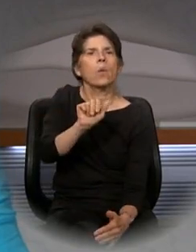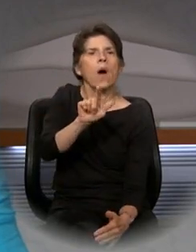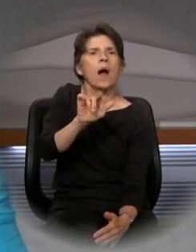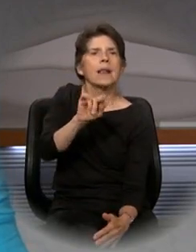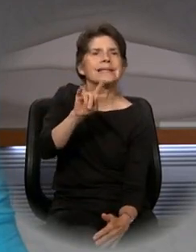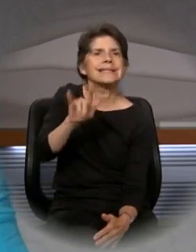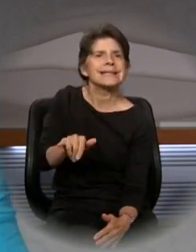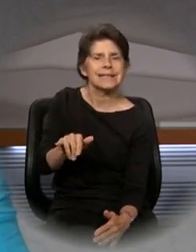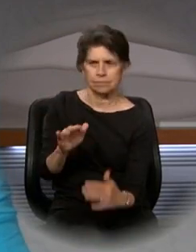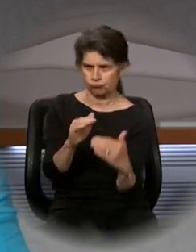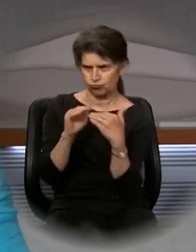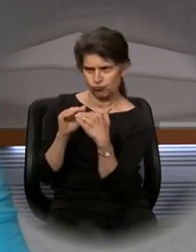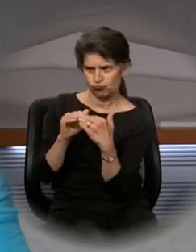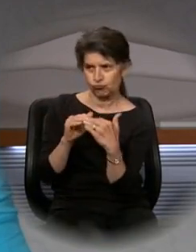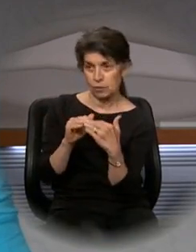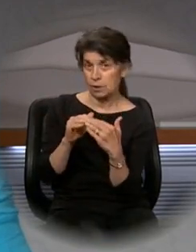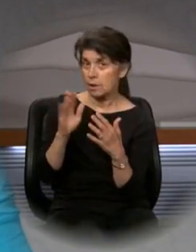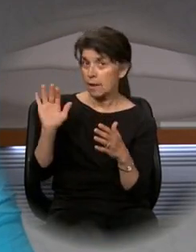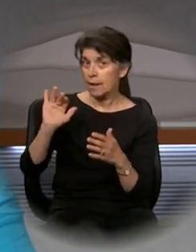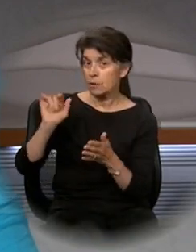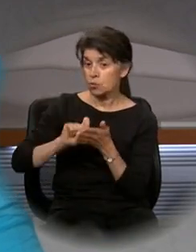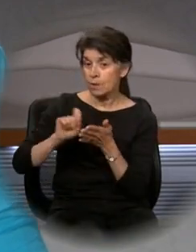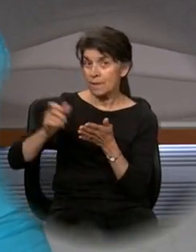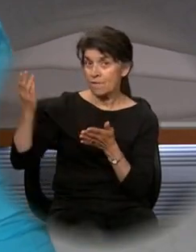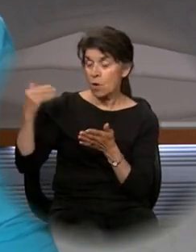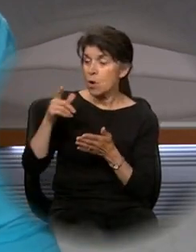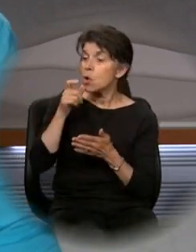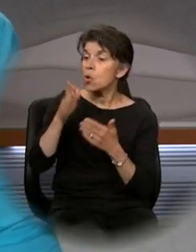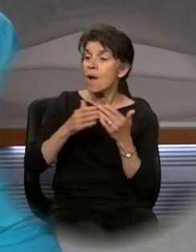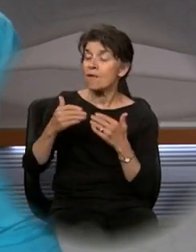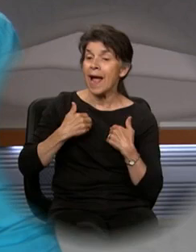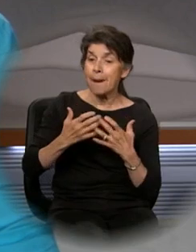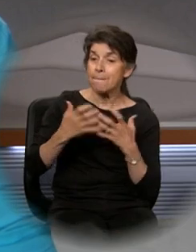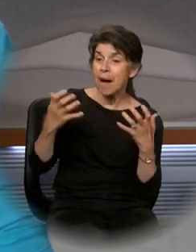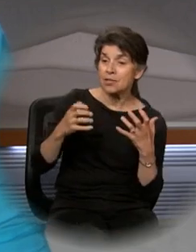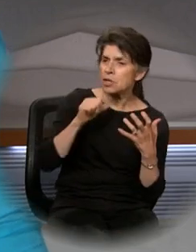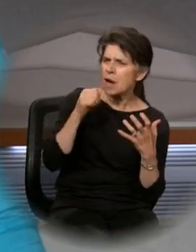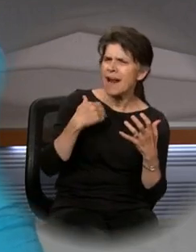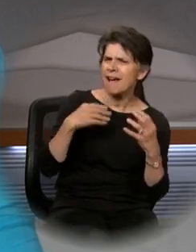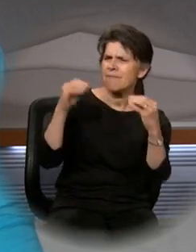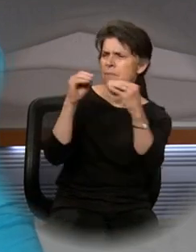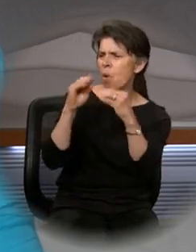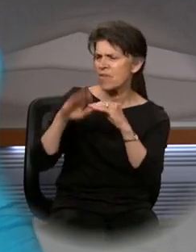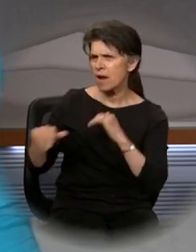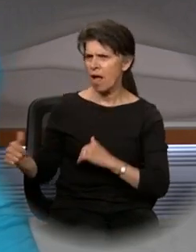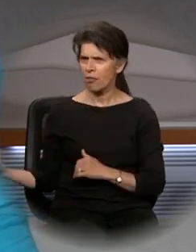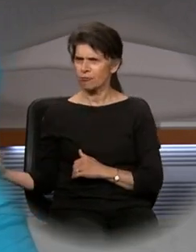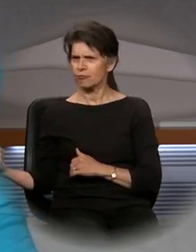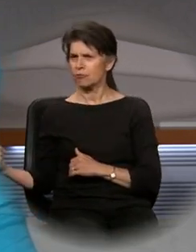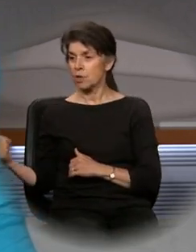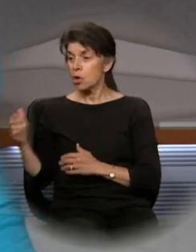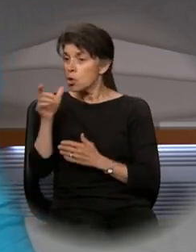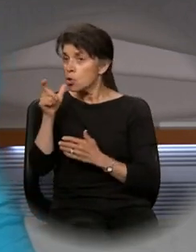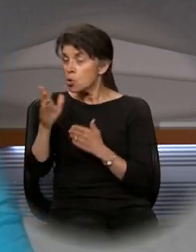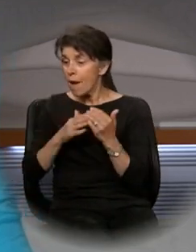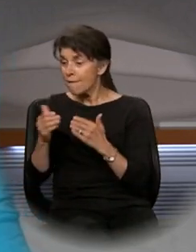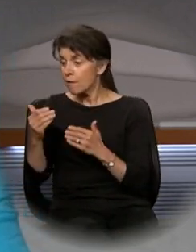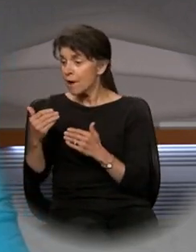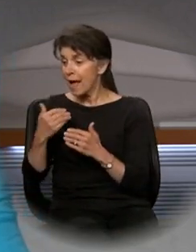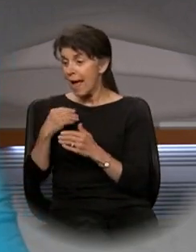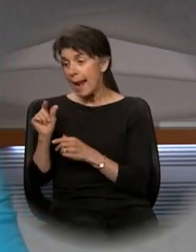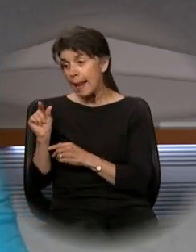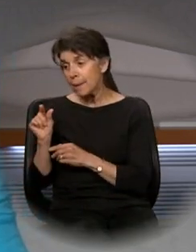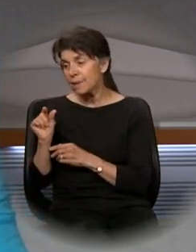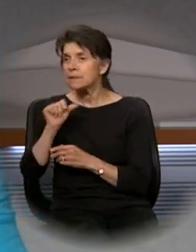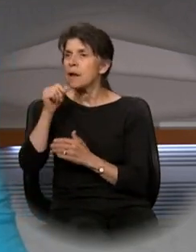had much did not have more, and whoever had little did not have less. The word